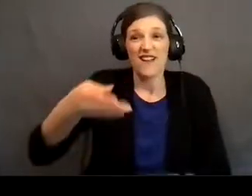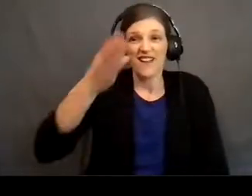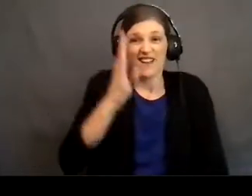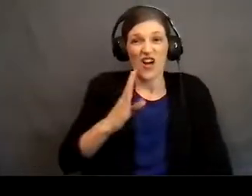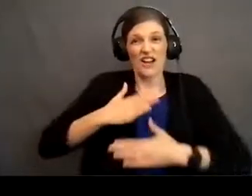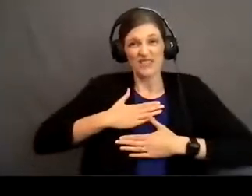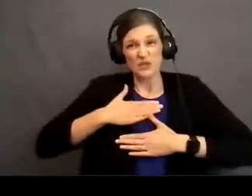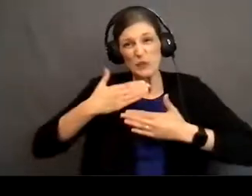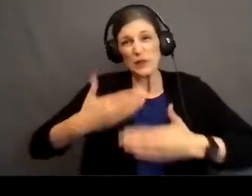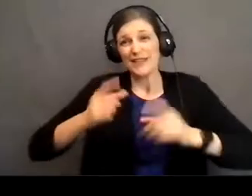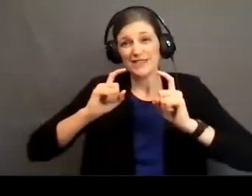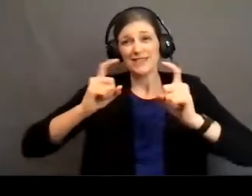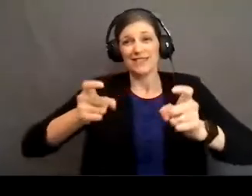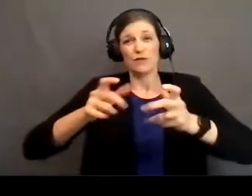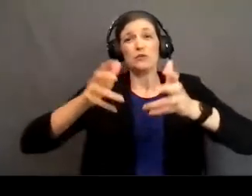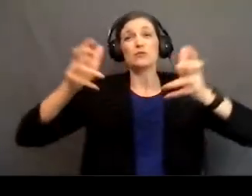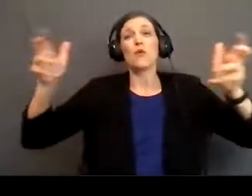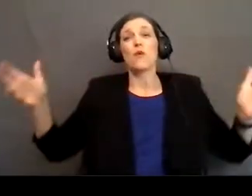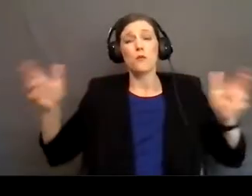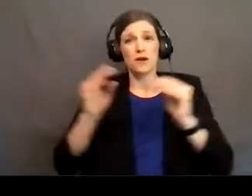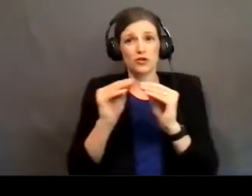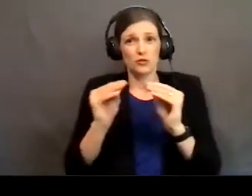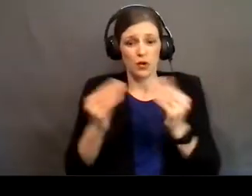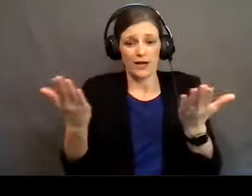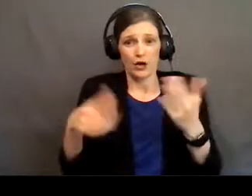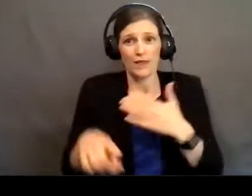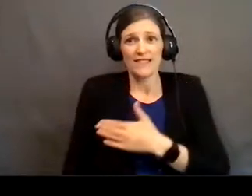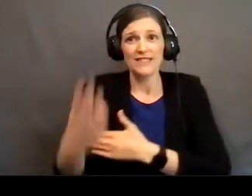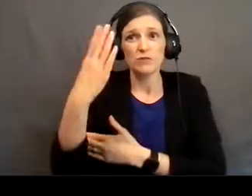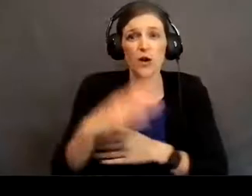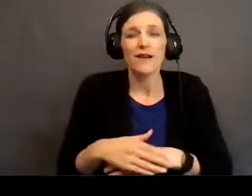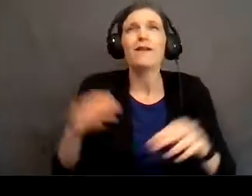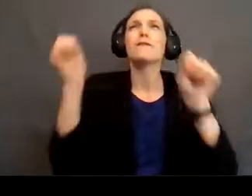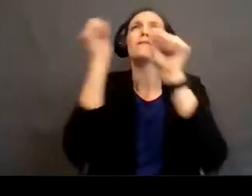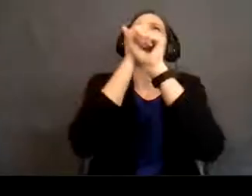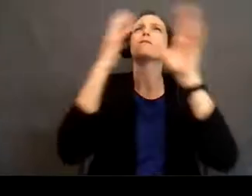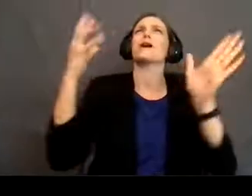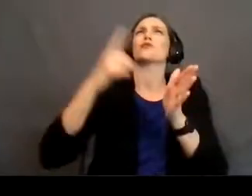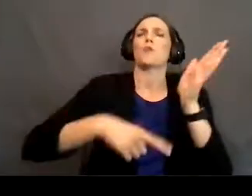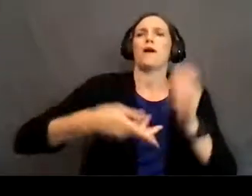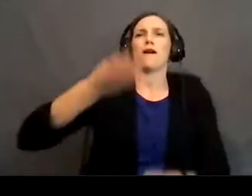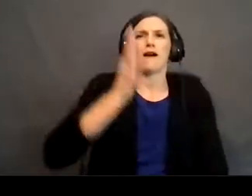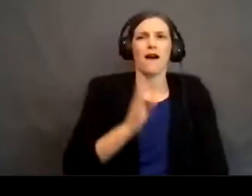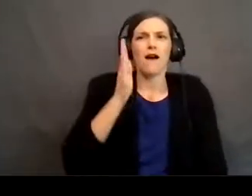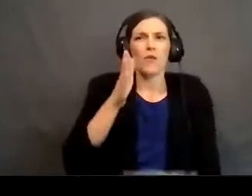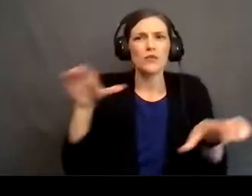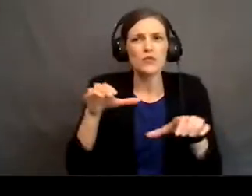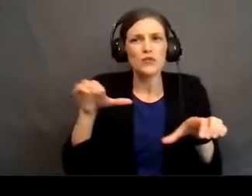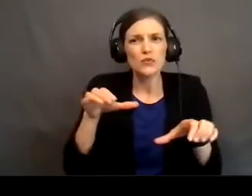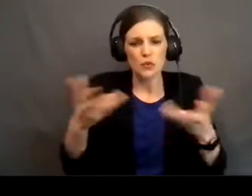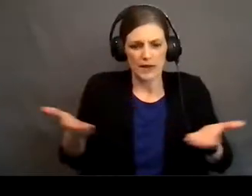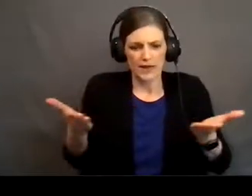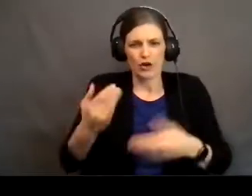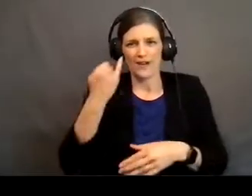give you so much more here this morning. Imagine what God would do in our midst if we